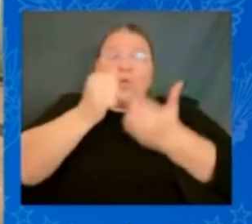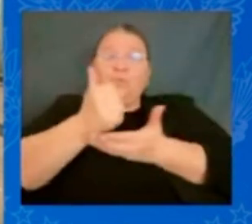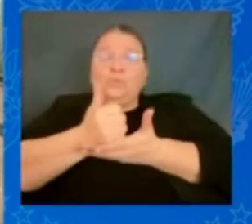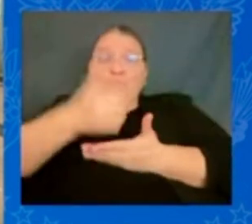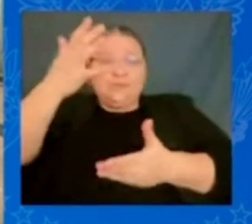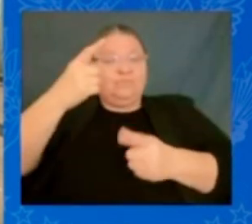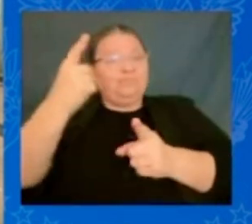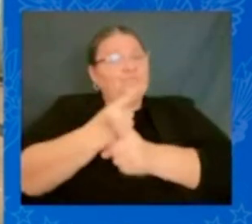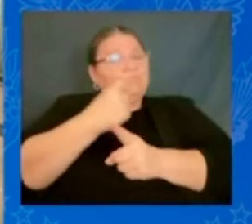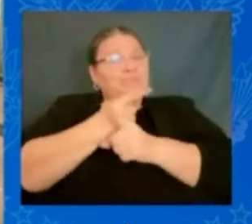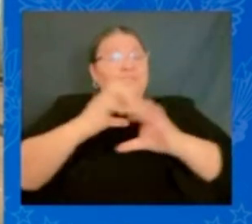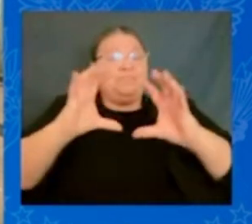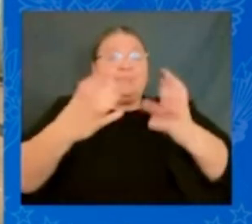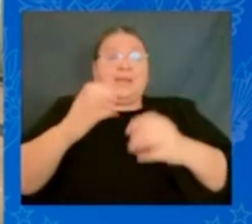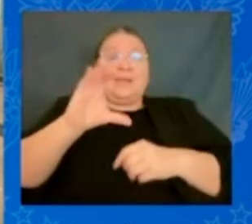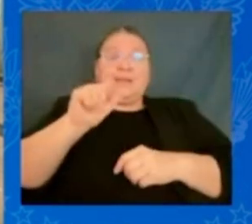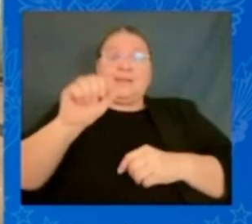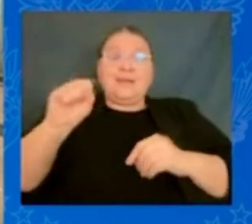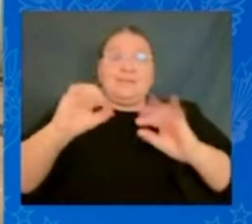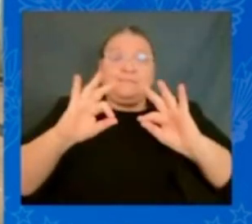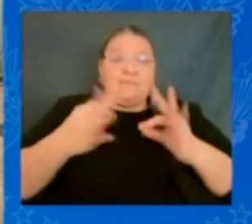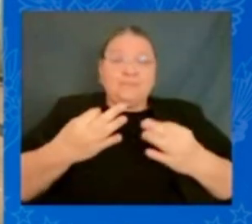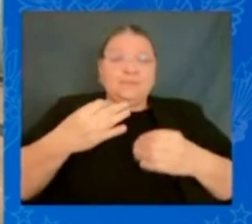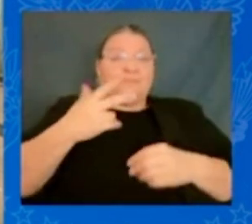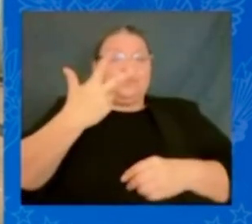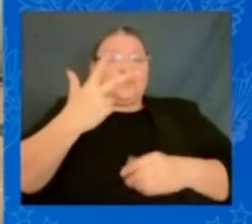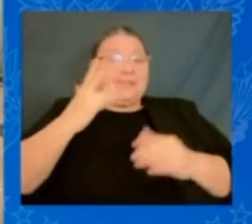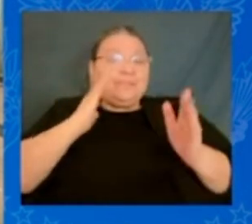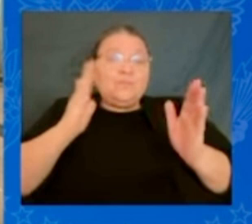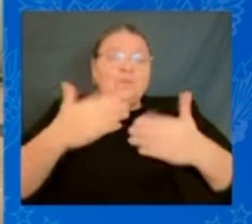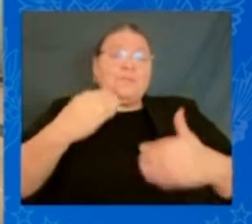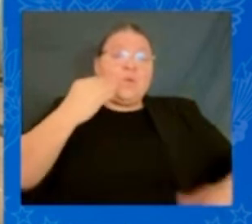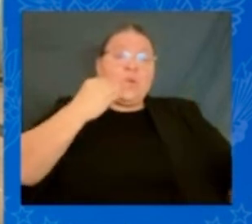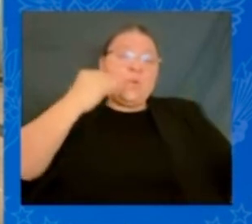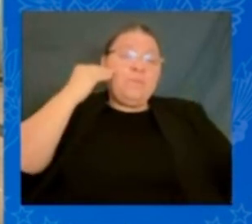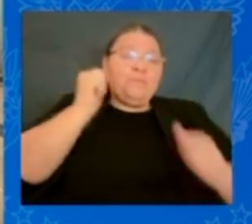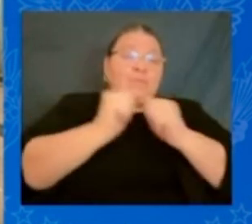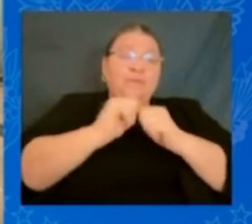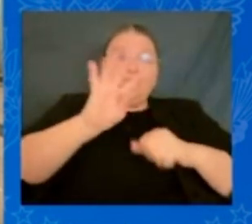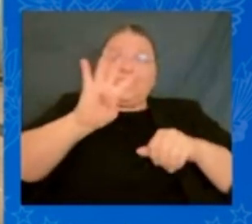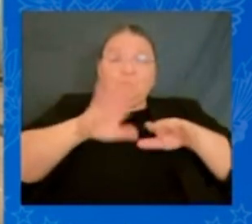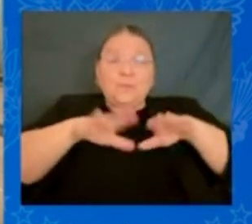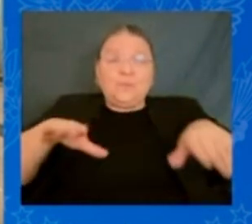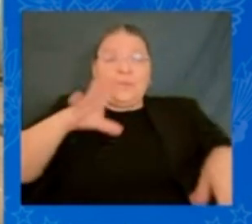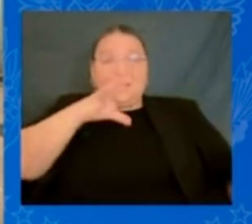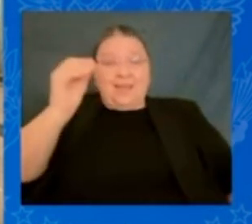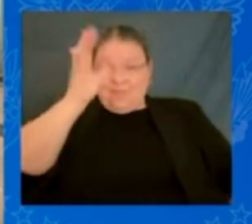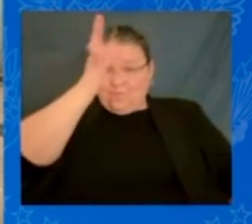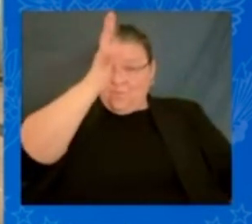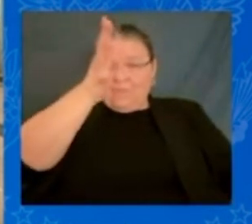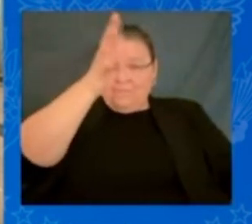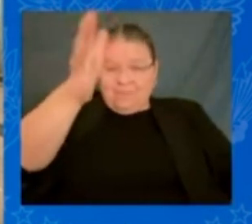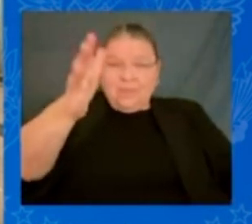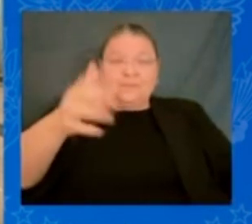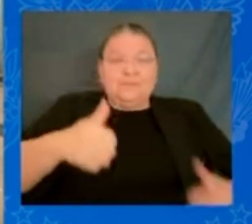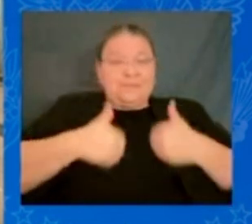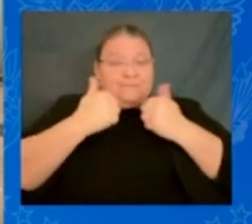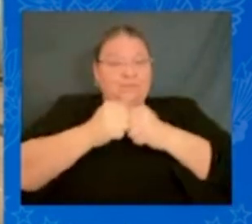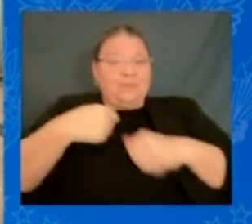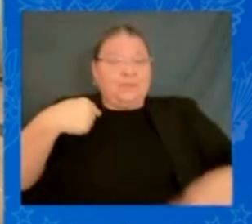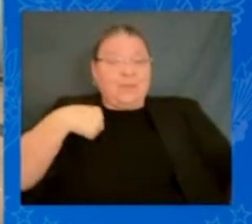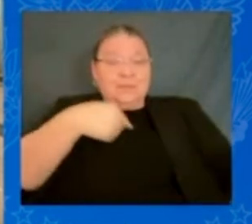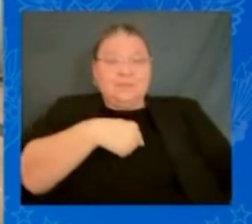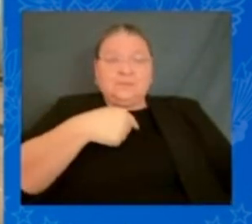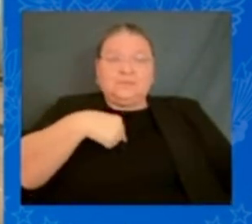four kids and a grandpa living with us. I don't remember anything trickling down from my — on my dad's kitchen table, the trickle-down